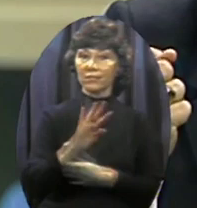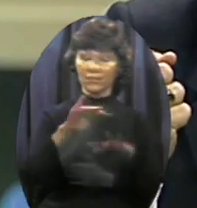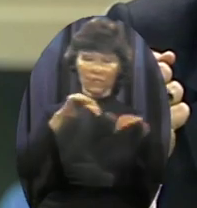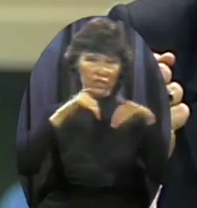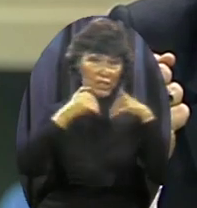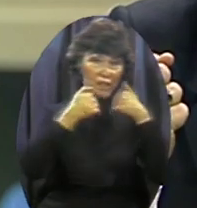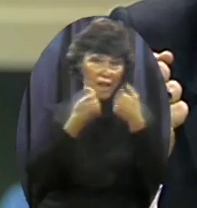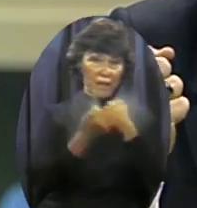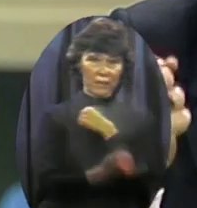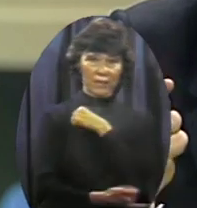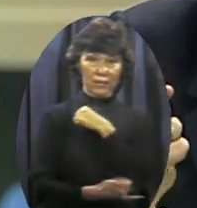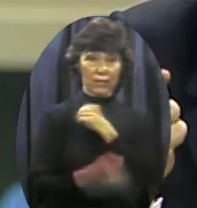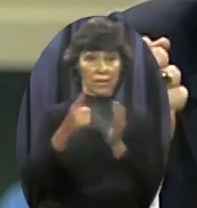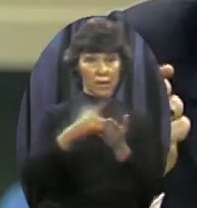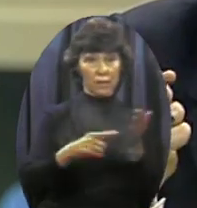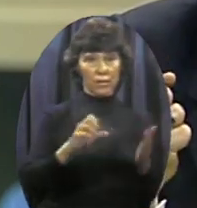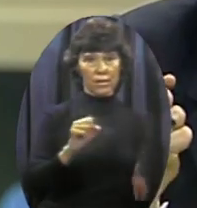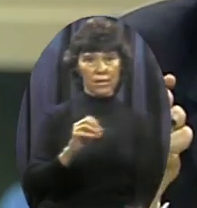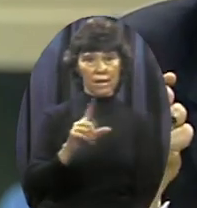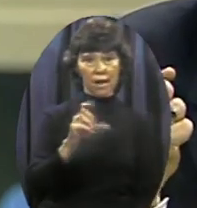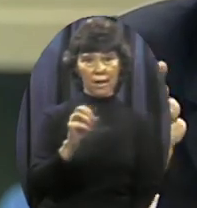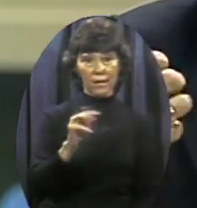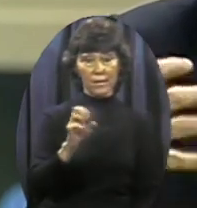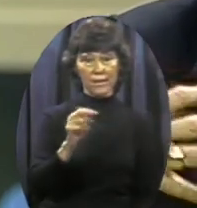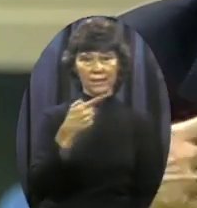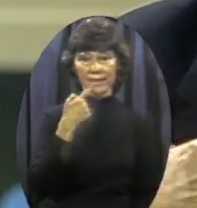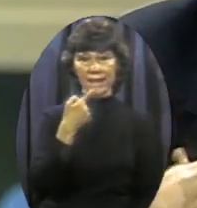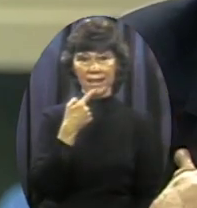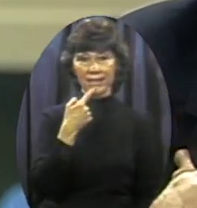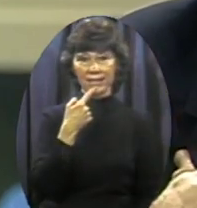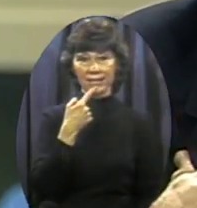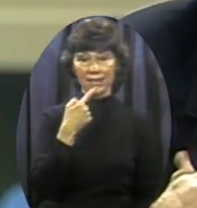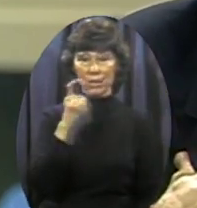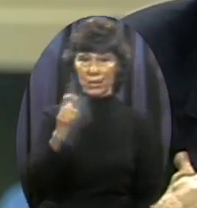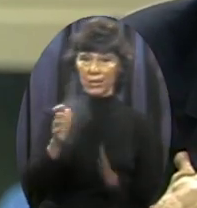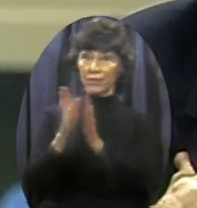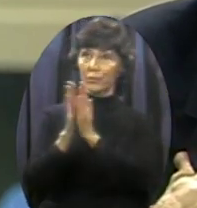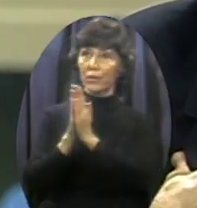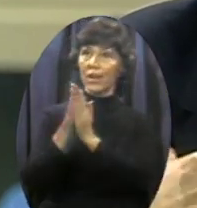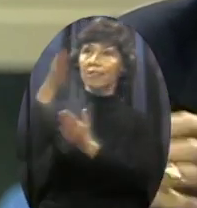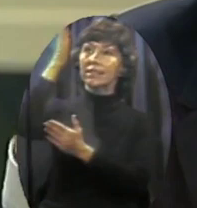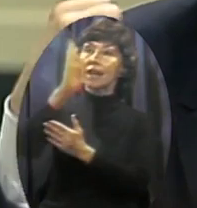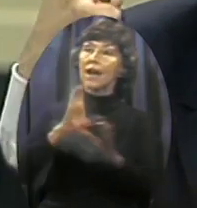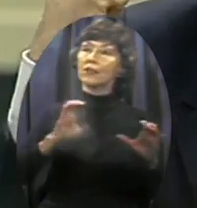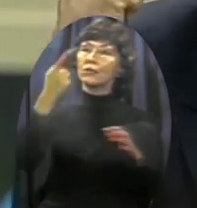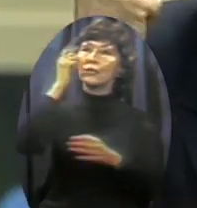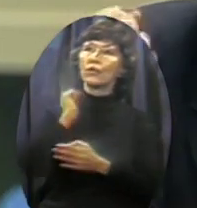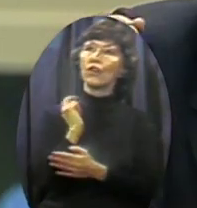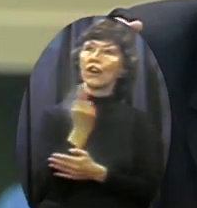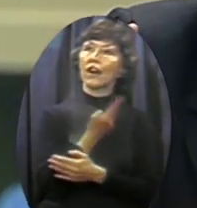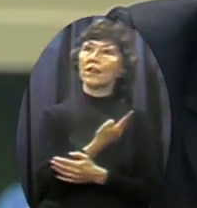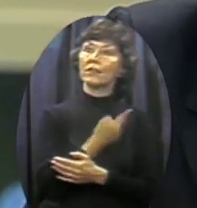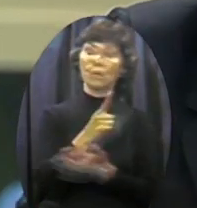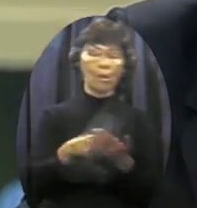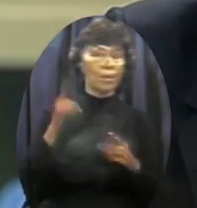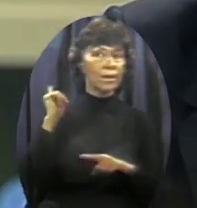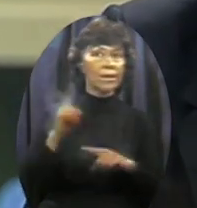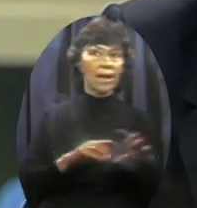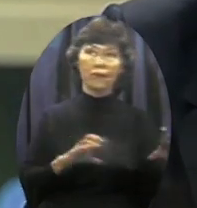Our prayers Should be God Do for us what we cannot do for ourselves Oh God